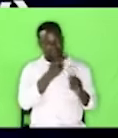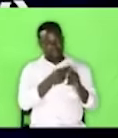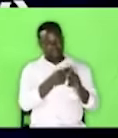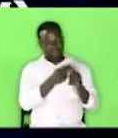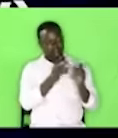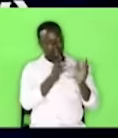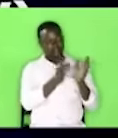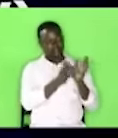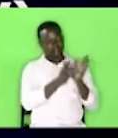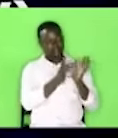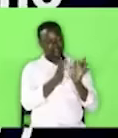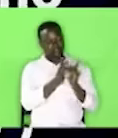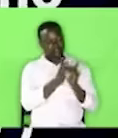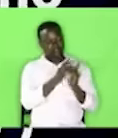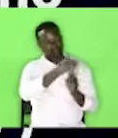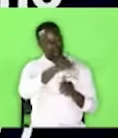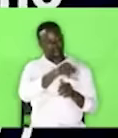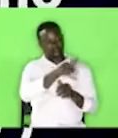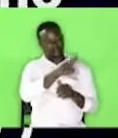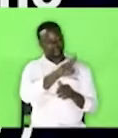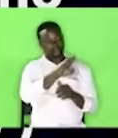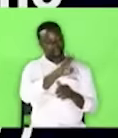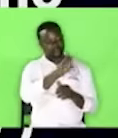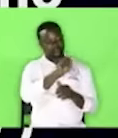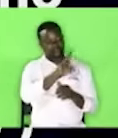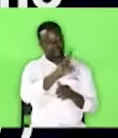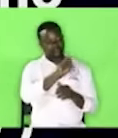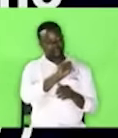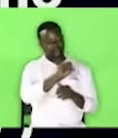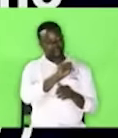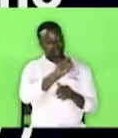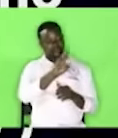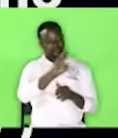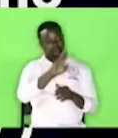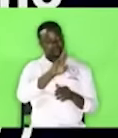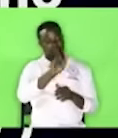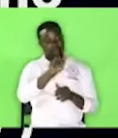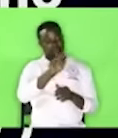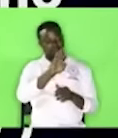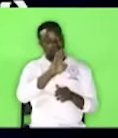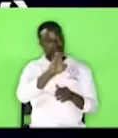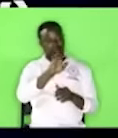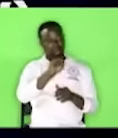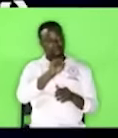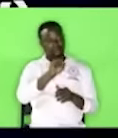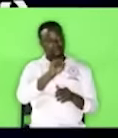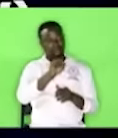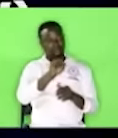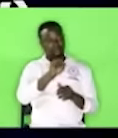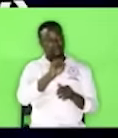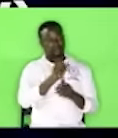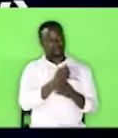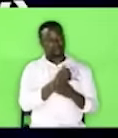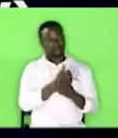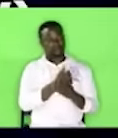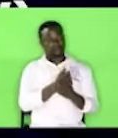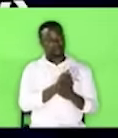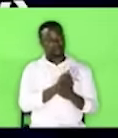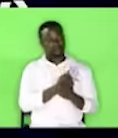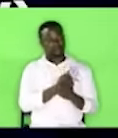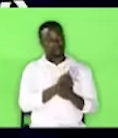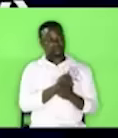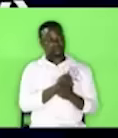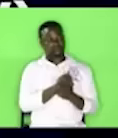Barabbas this was the Barabbas who was exchanged with Jesus of Nazareth so they exchanged